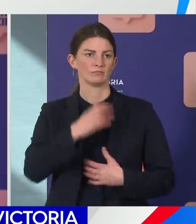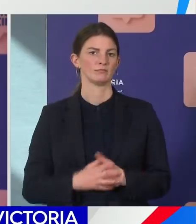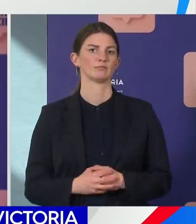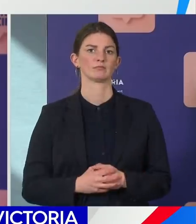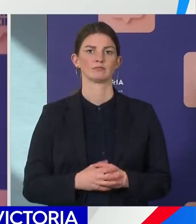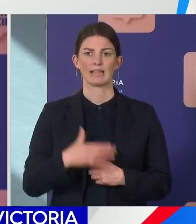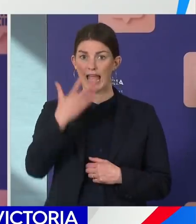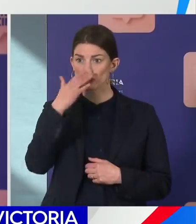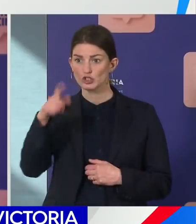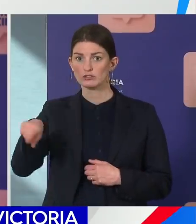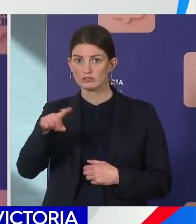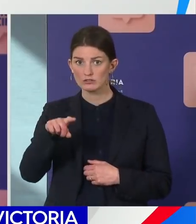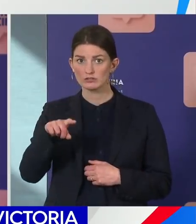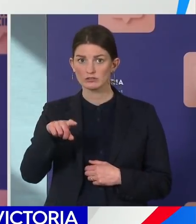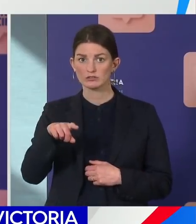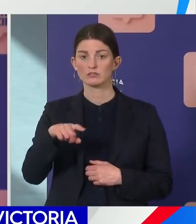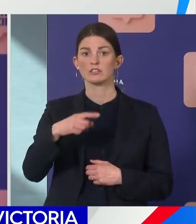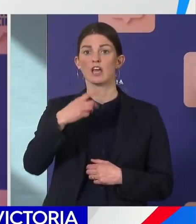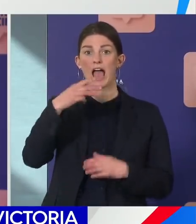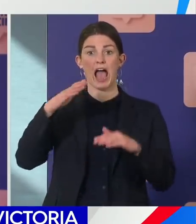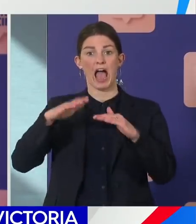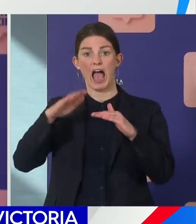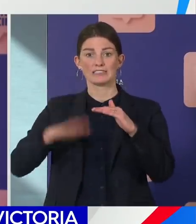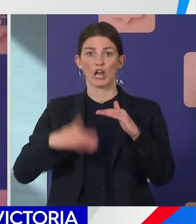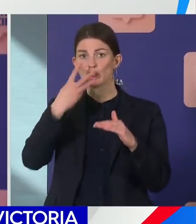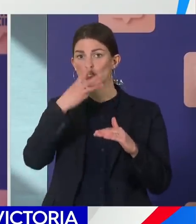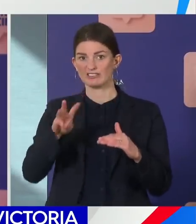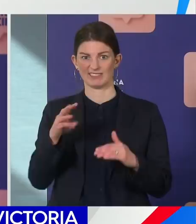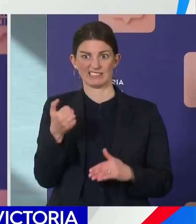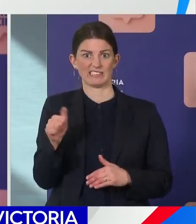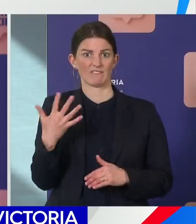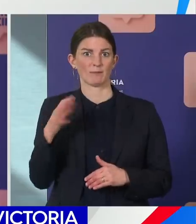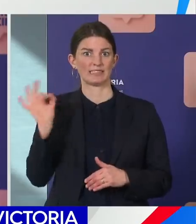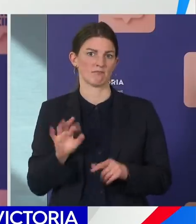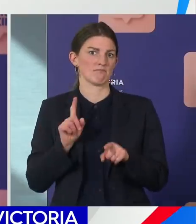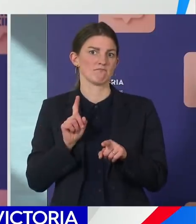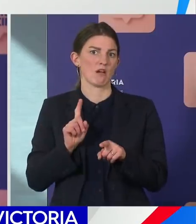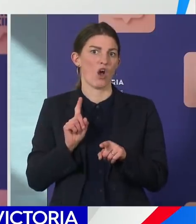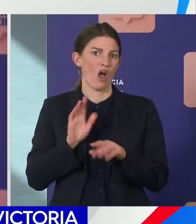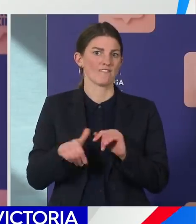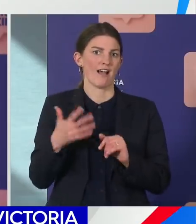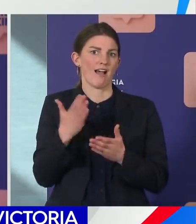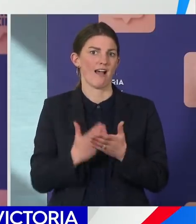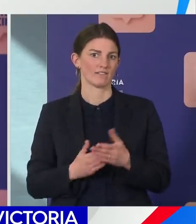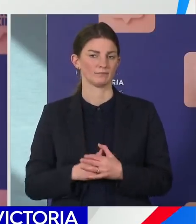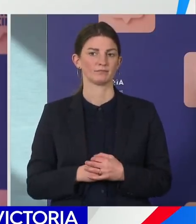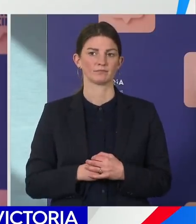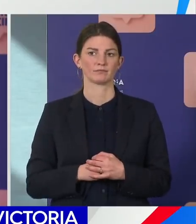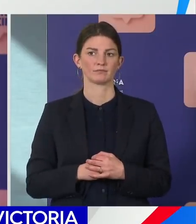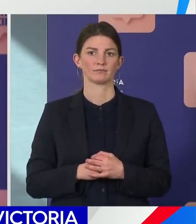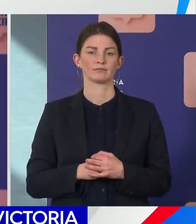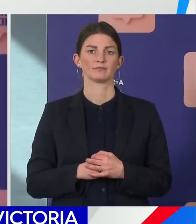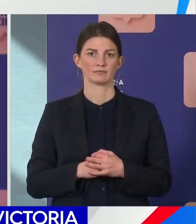hospital are under the age of 30. We have, sorry, 6% of all of our cases are under the age of 30 and